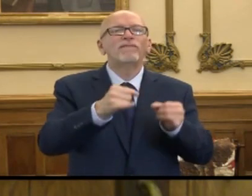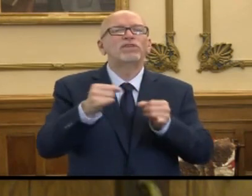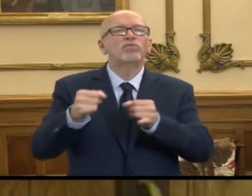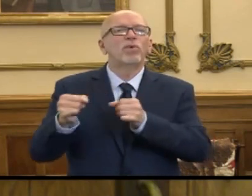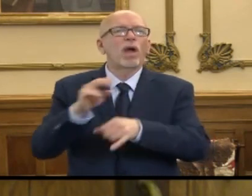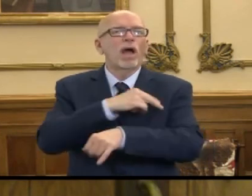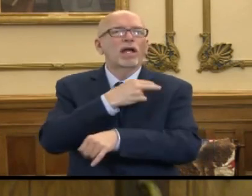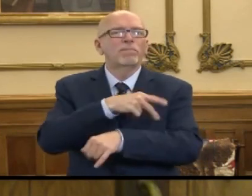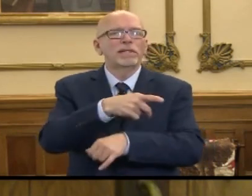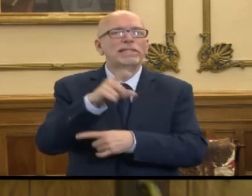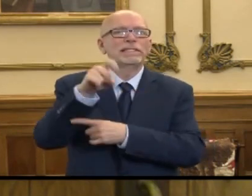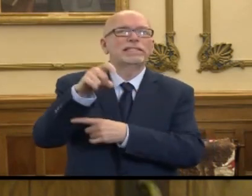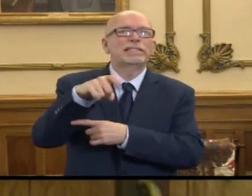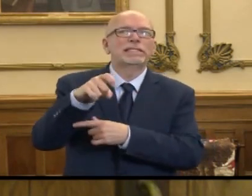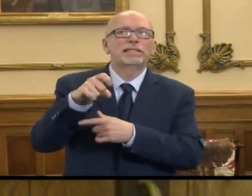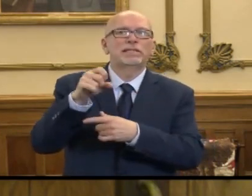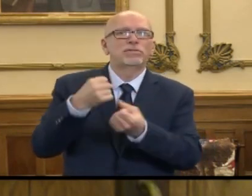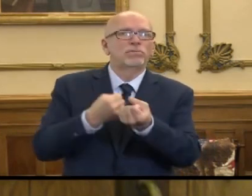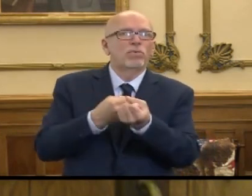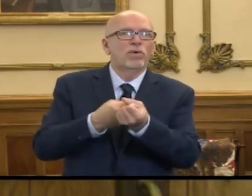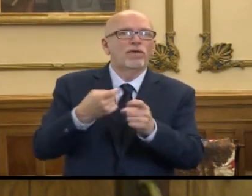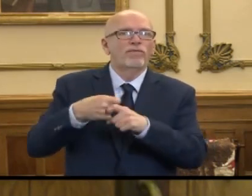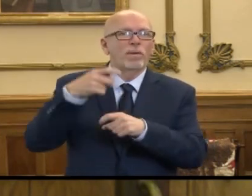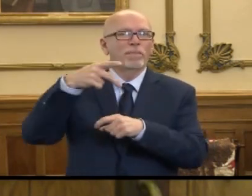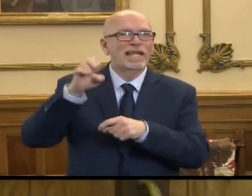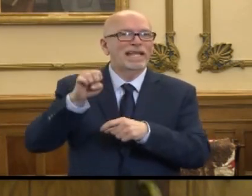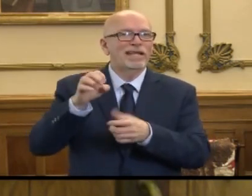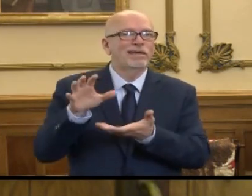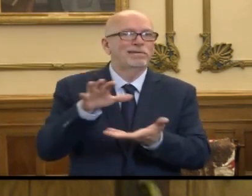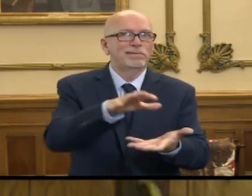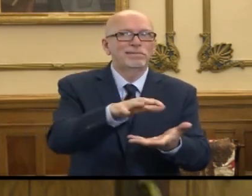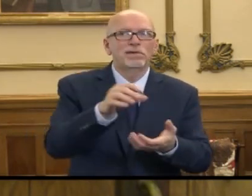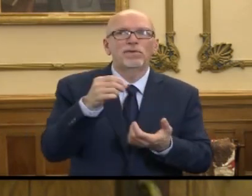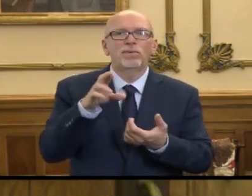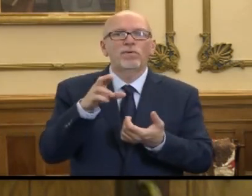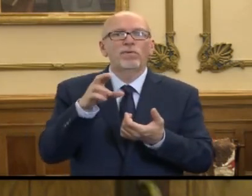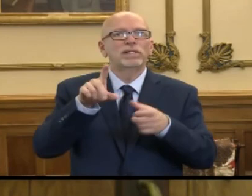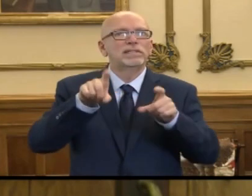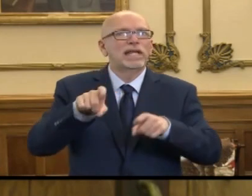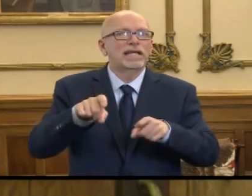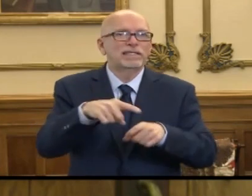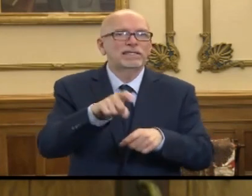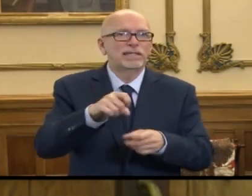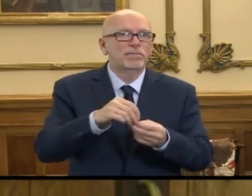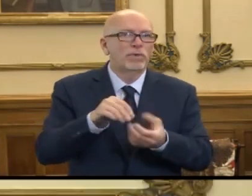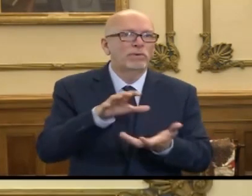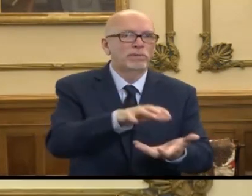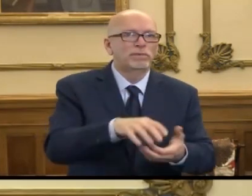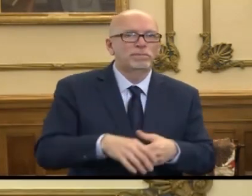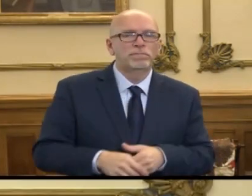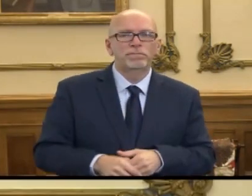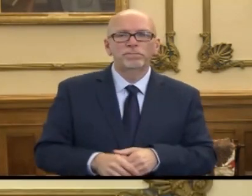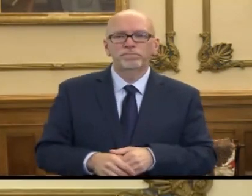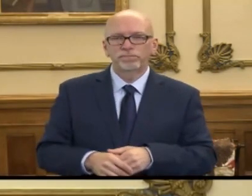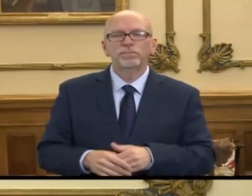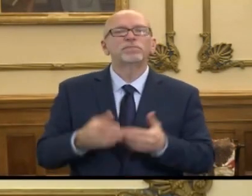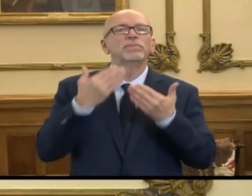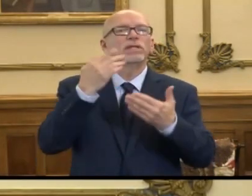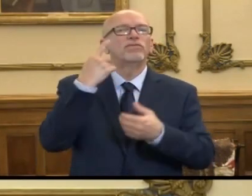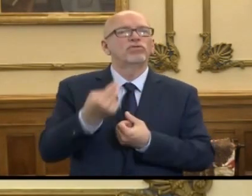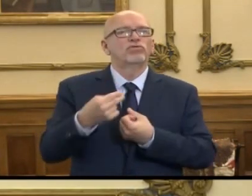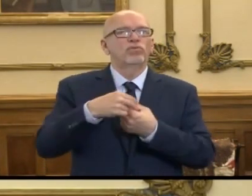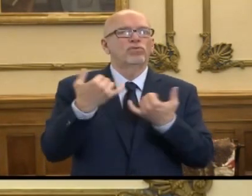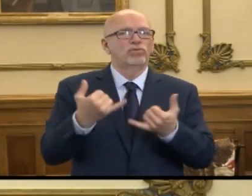hospitals that have needed more support from the PPE standpoint or even the testing standpoint. Thank you for joining